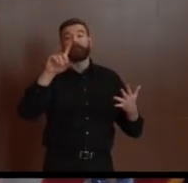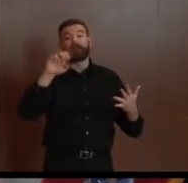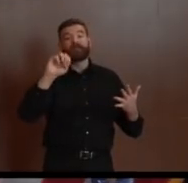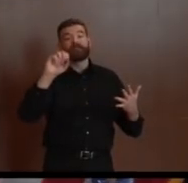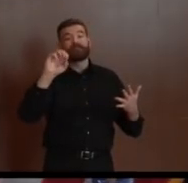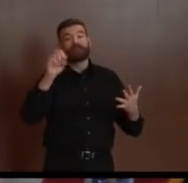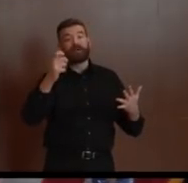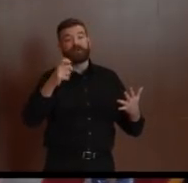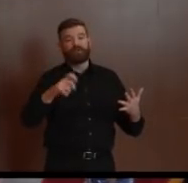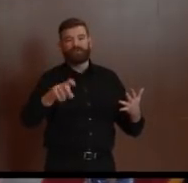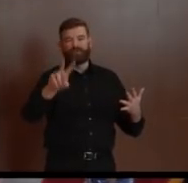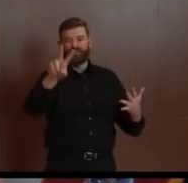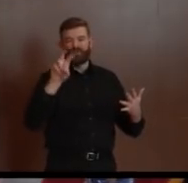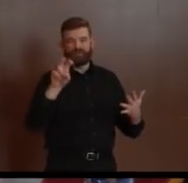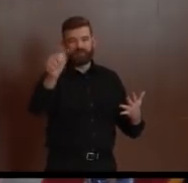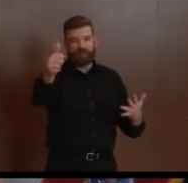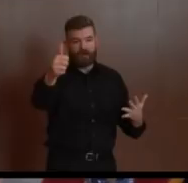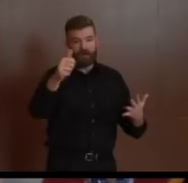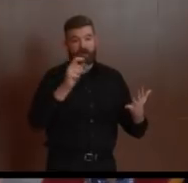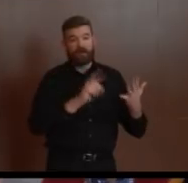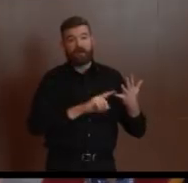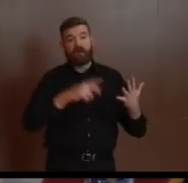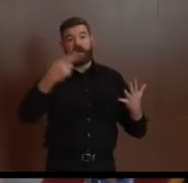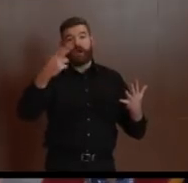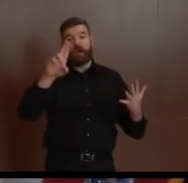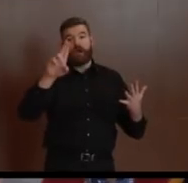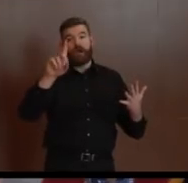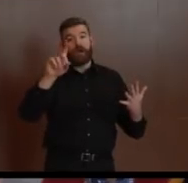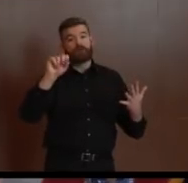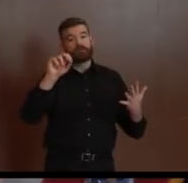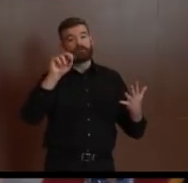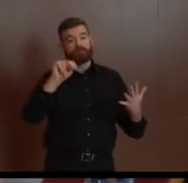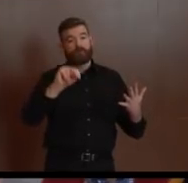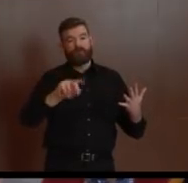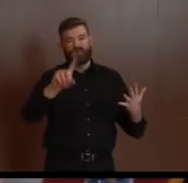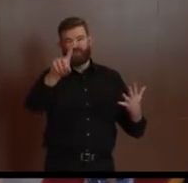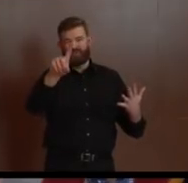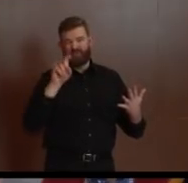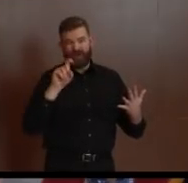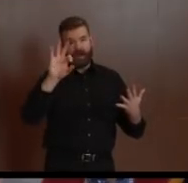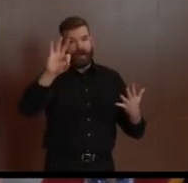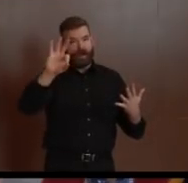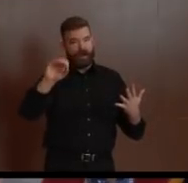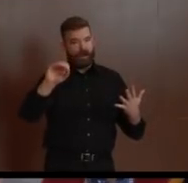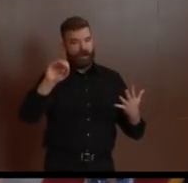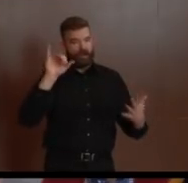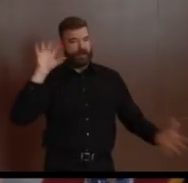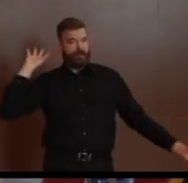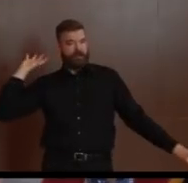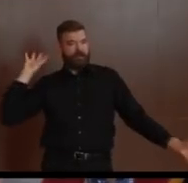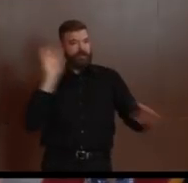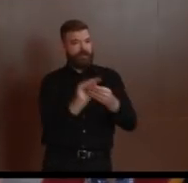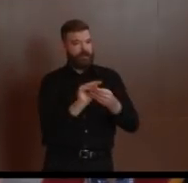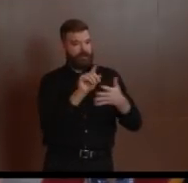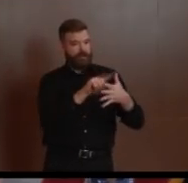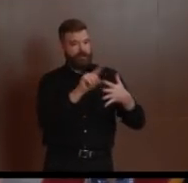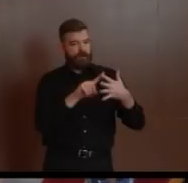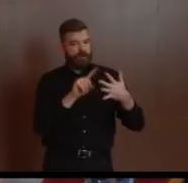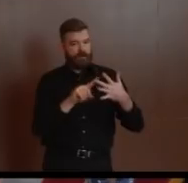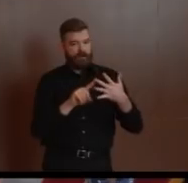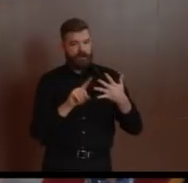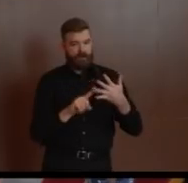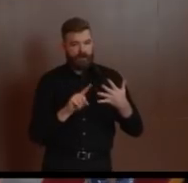read that right. Secondly, as I was listening to you, as I always do intently, I was staring at the curve